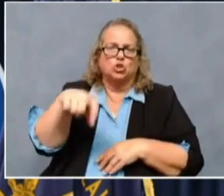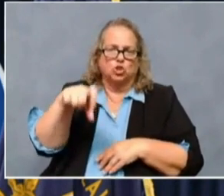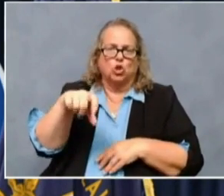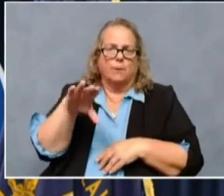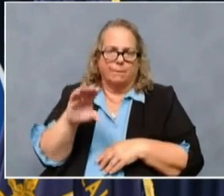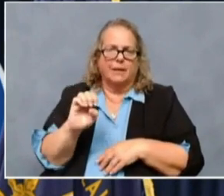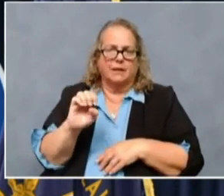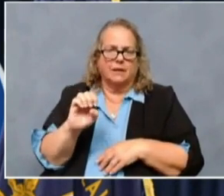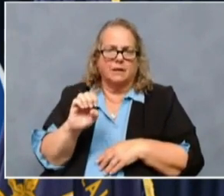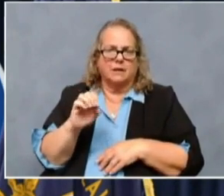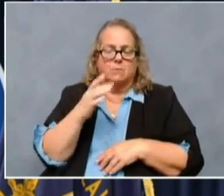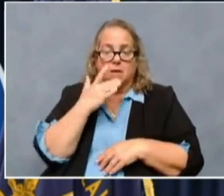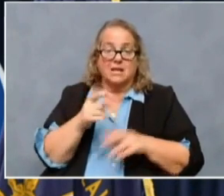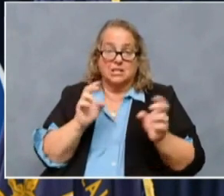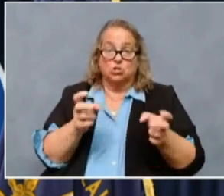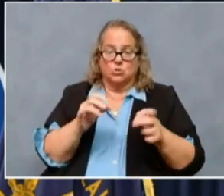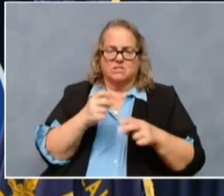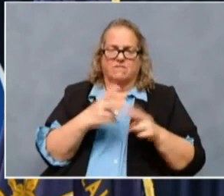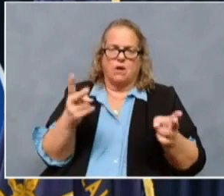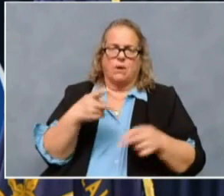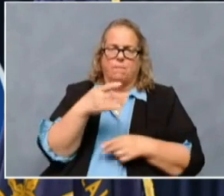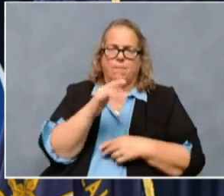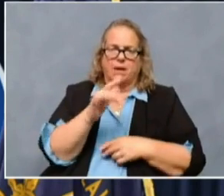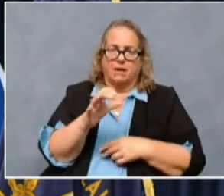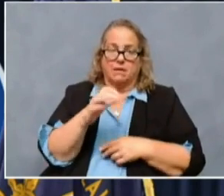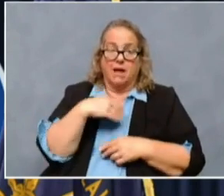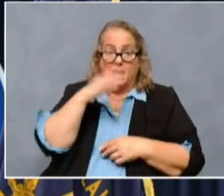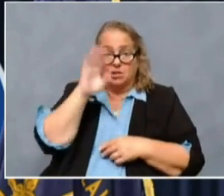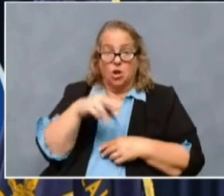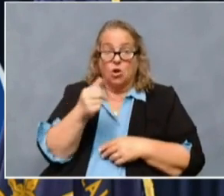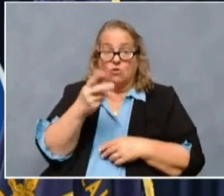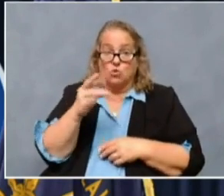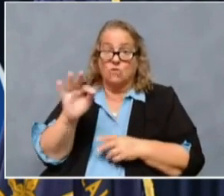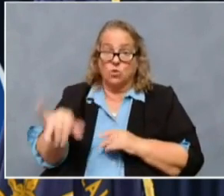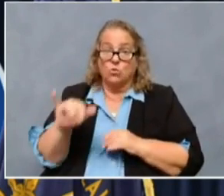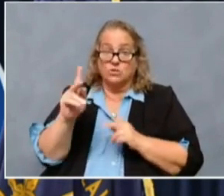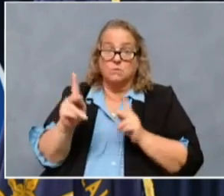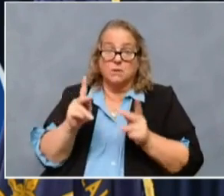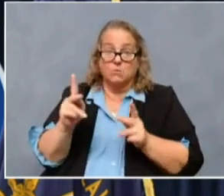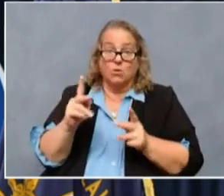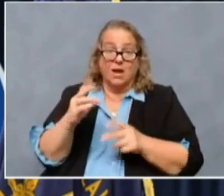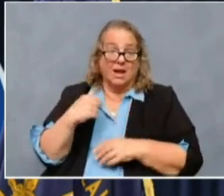no one, a couple of the folks and and, um, you know, I think that they will learn from it too.